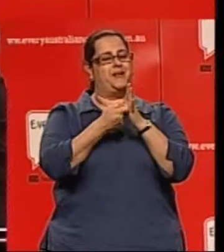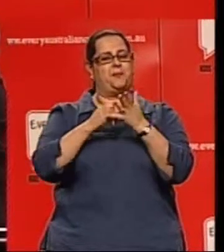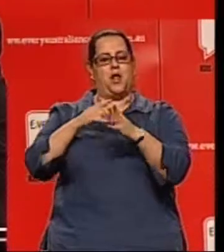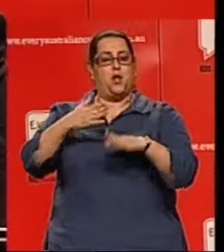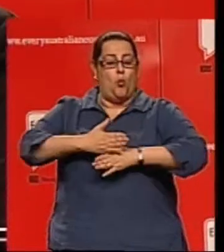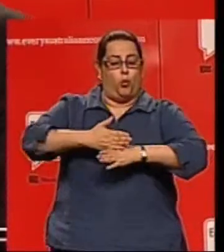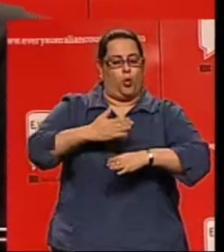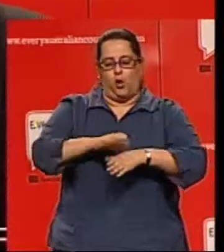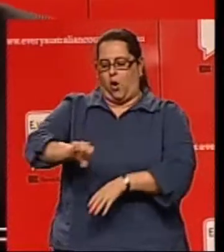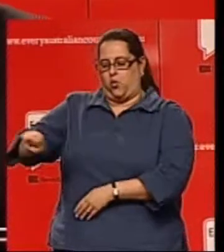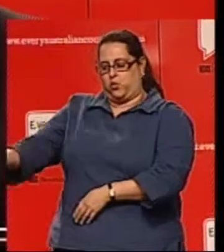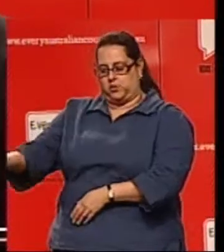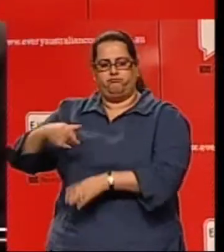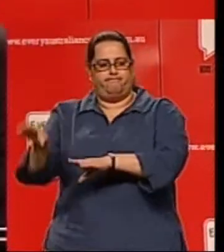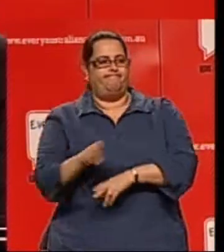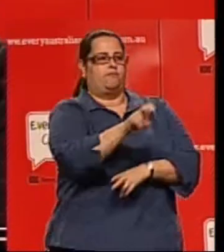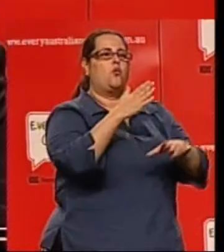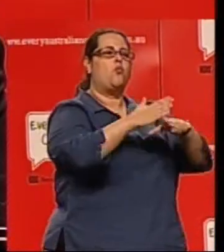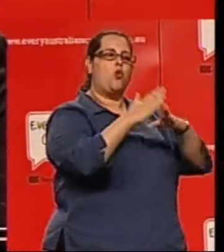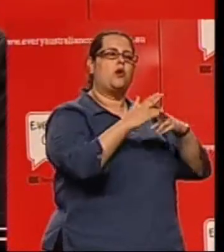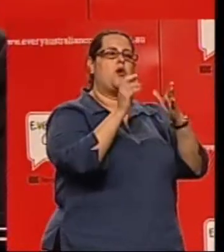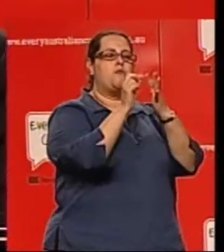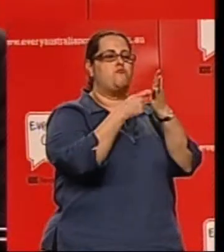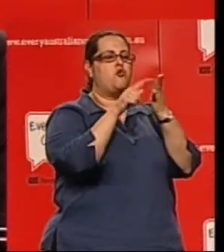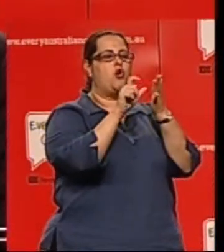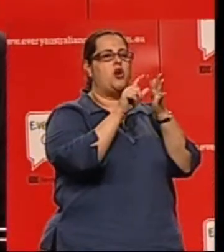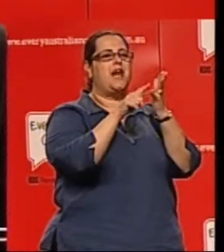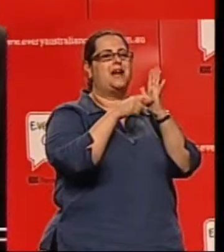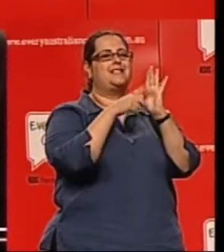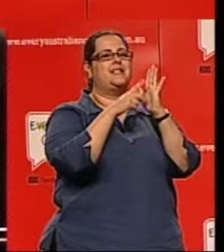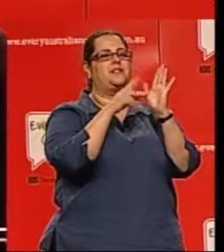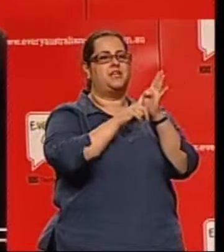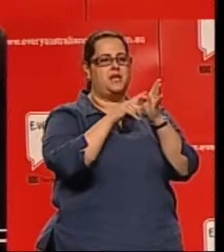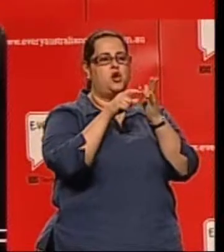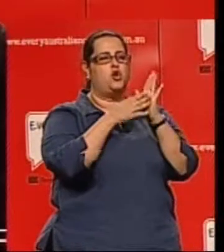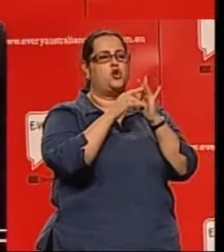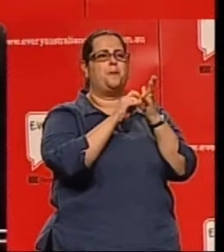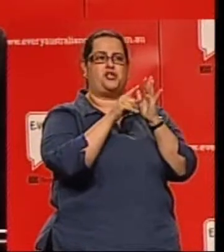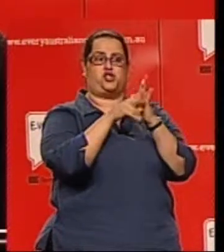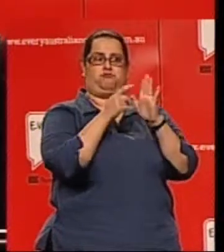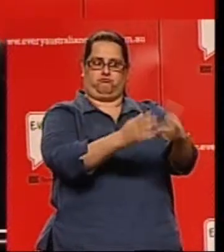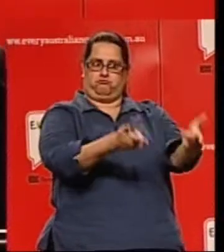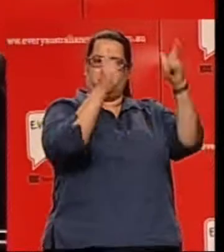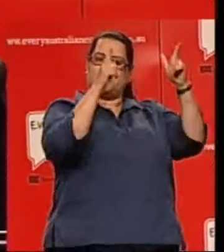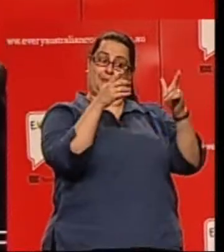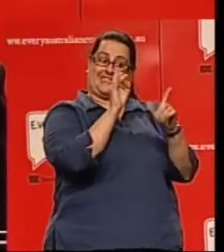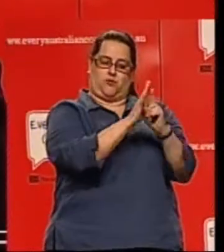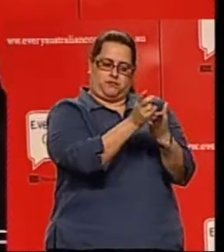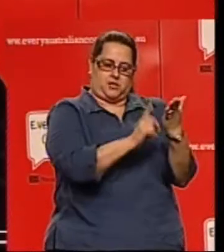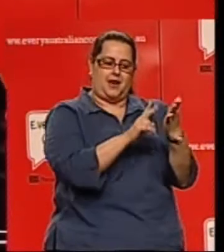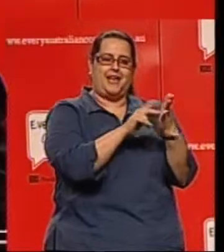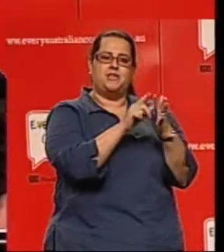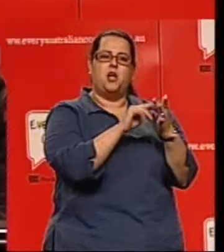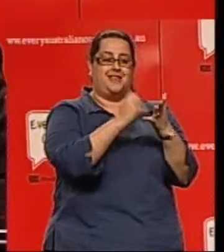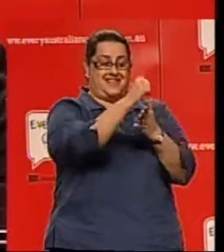hold to work for the Productivity Commission as a commissioner in designing the NDIS. The Productivity Commission's report has been